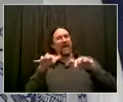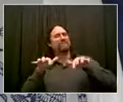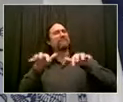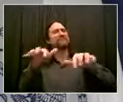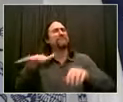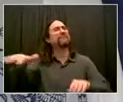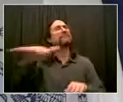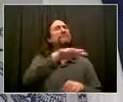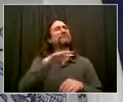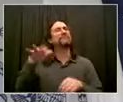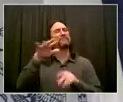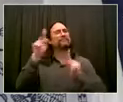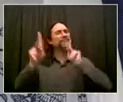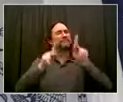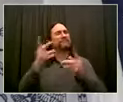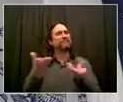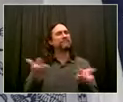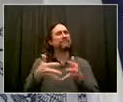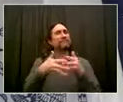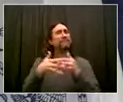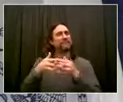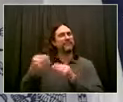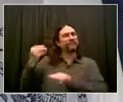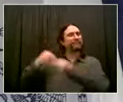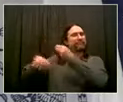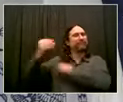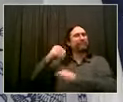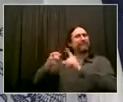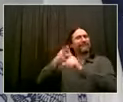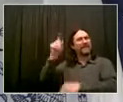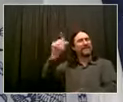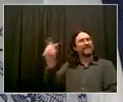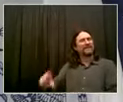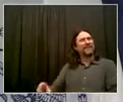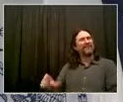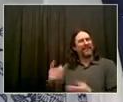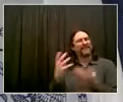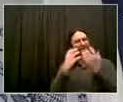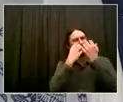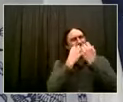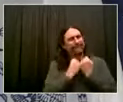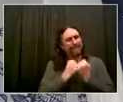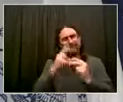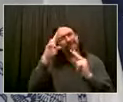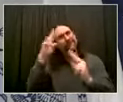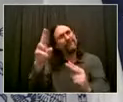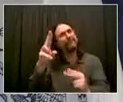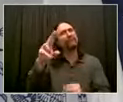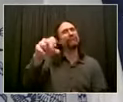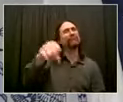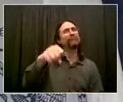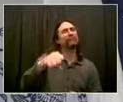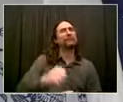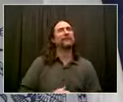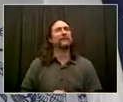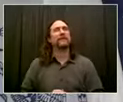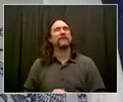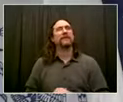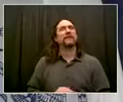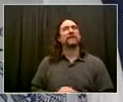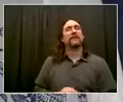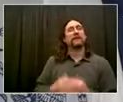think saying it's a day to celebrate Italian-American heritage is absolutely right and appropriate. And that's the way to talk about it and to think about it.